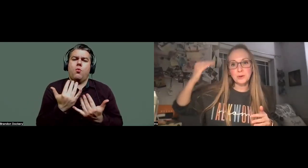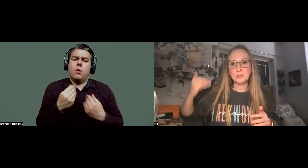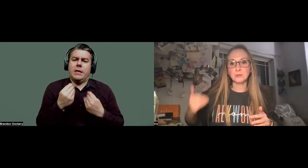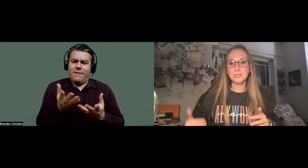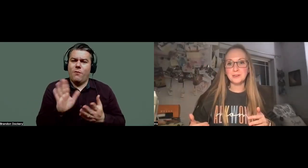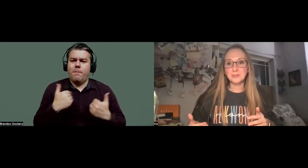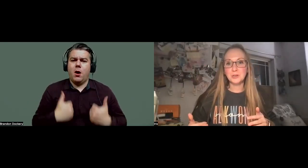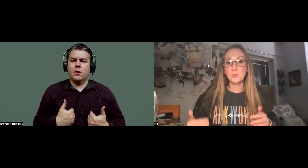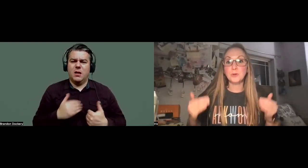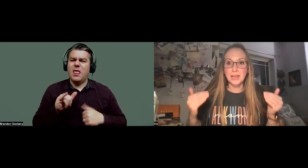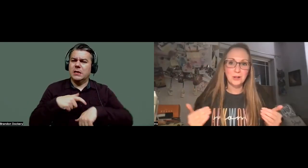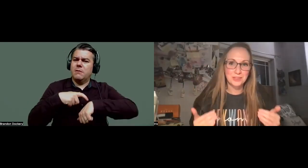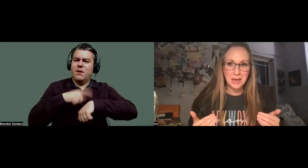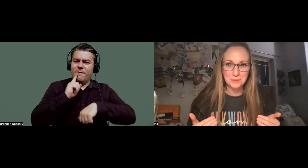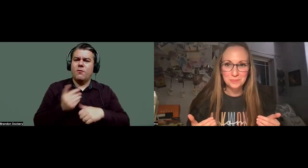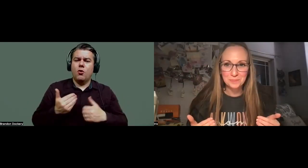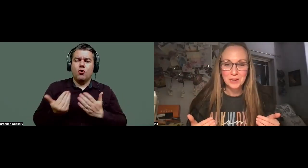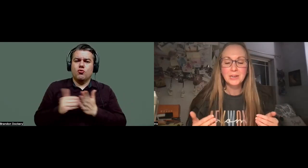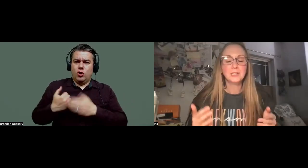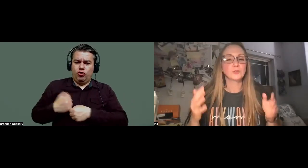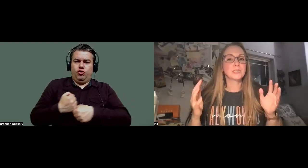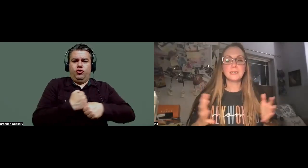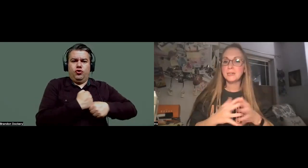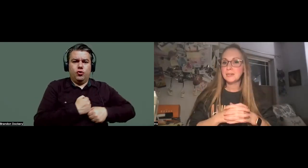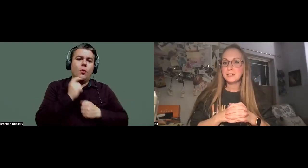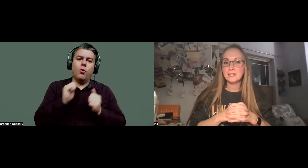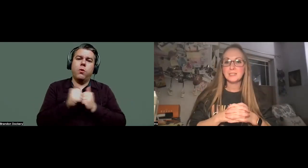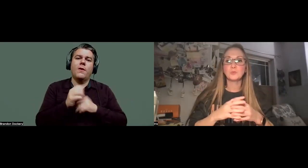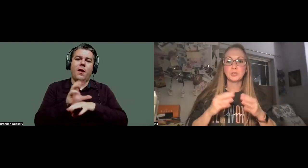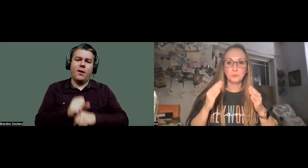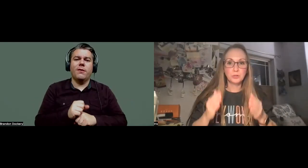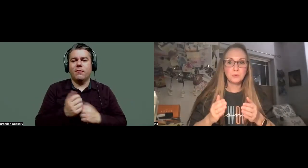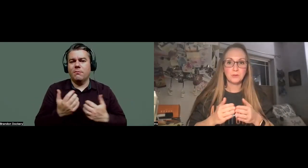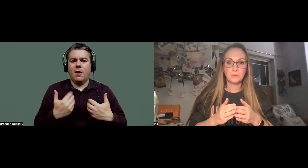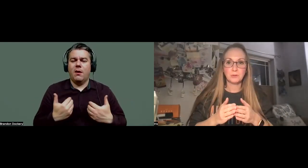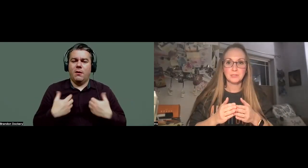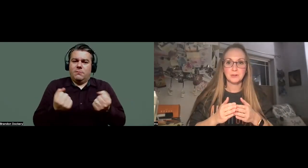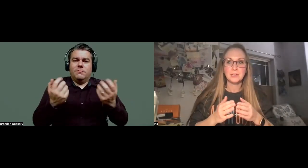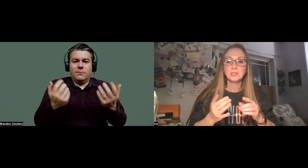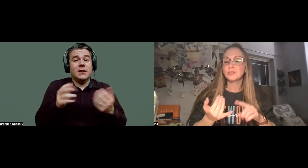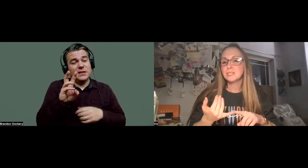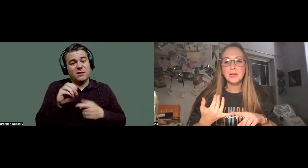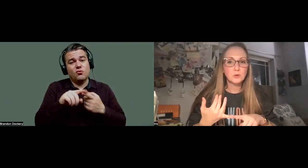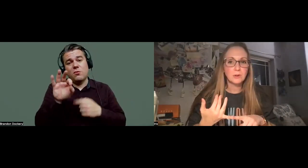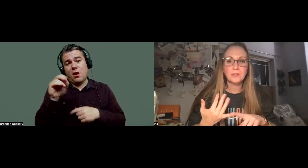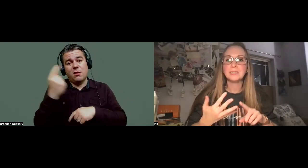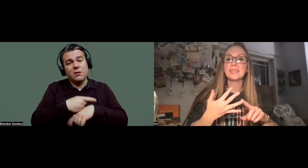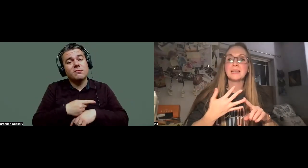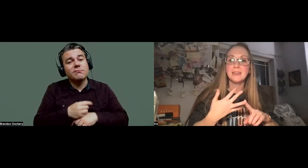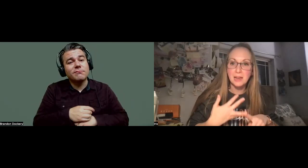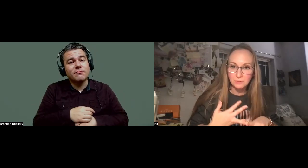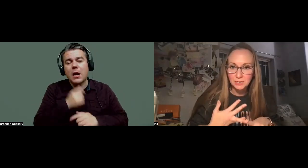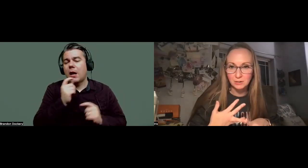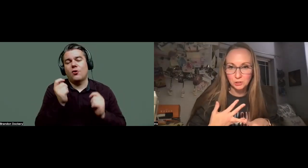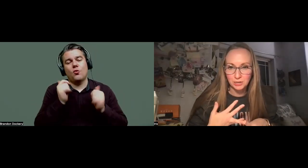regenerate those cells with a healthy habit. So 60 to 90 days is what you really want to focus in on. So this is not a quick fix.